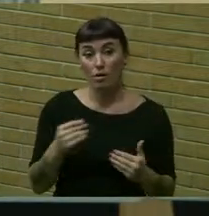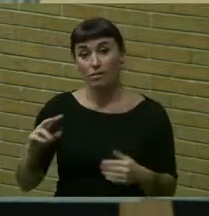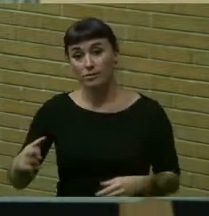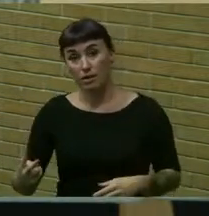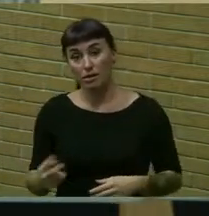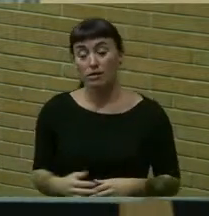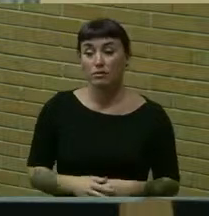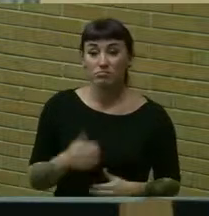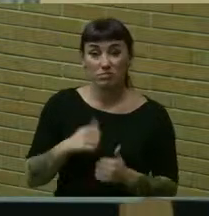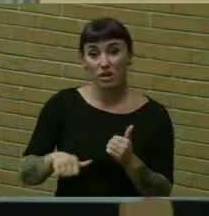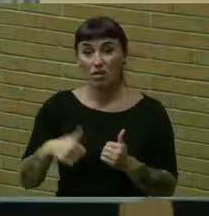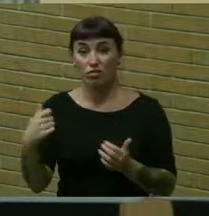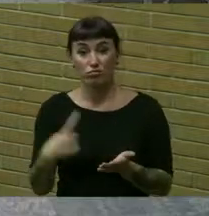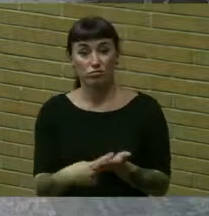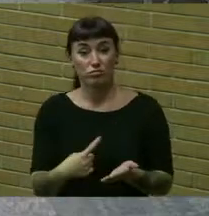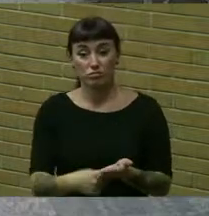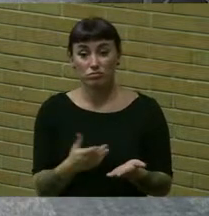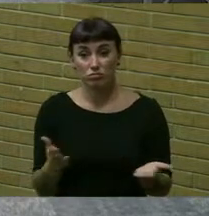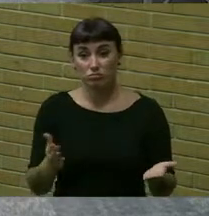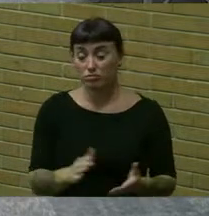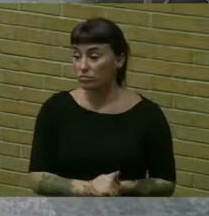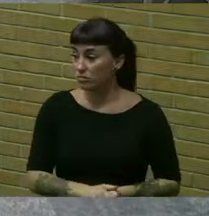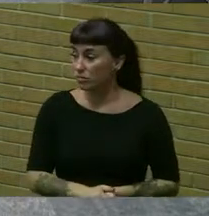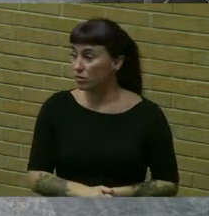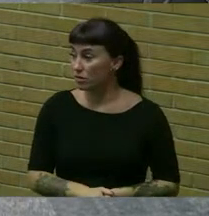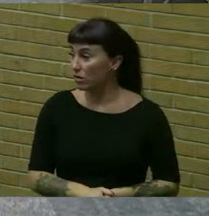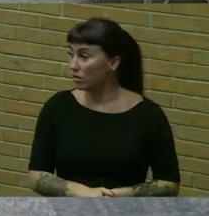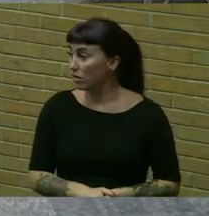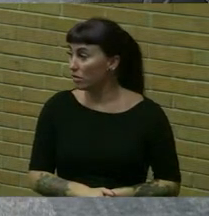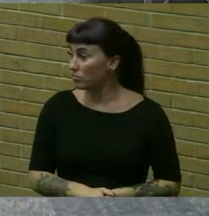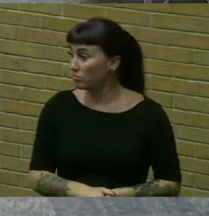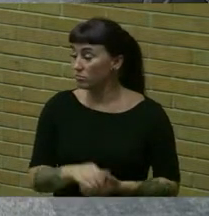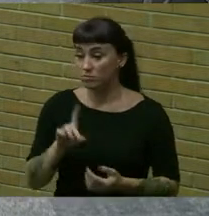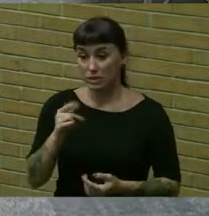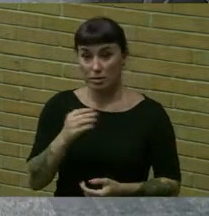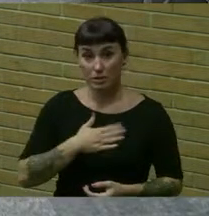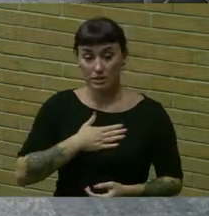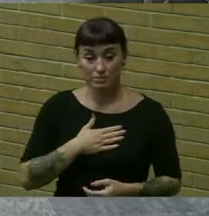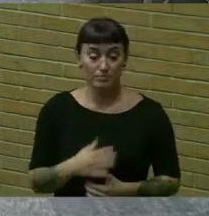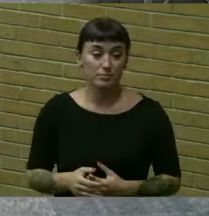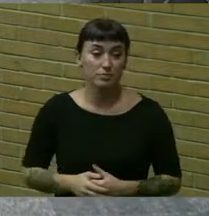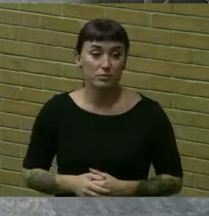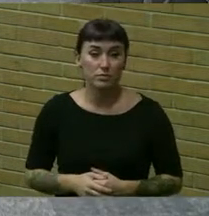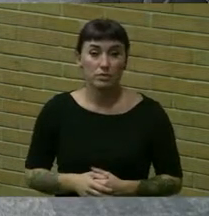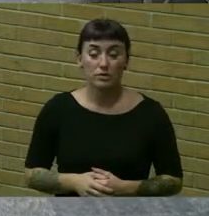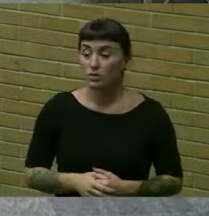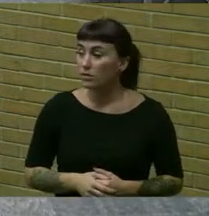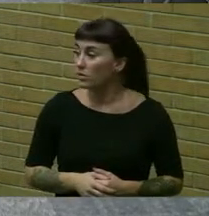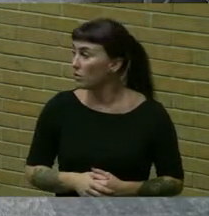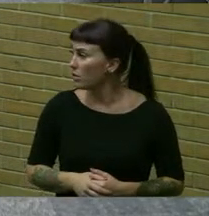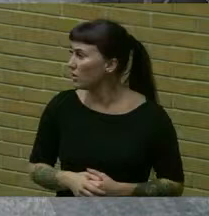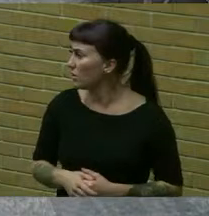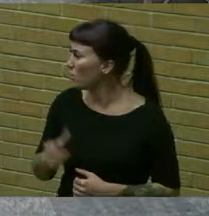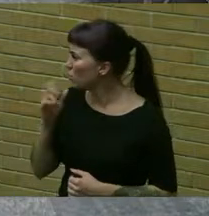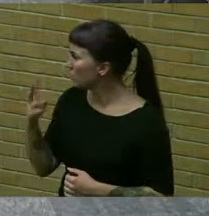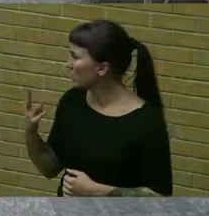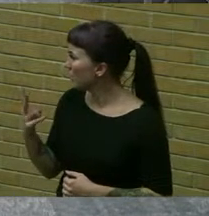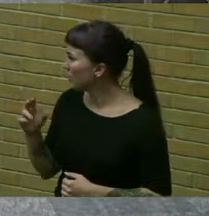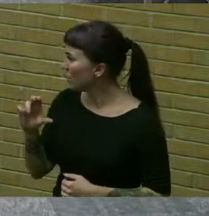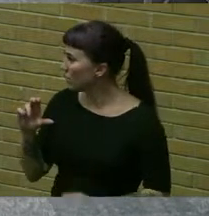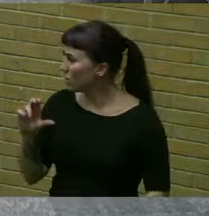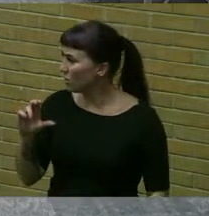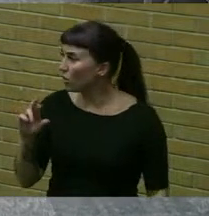a second any further discussion hearing none dan please call the roll council member i'm sorry who seconded that